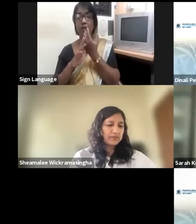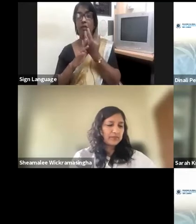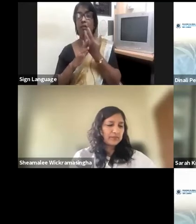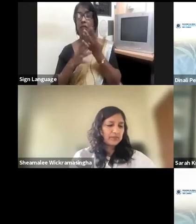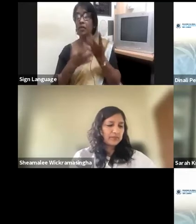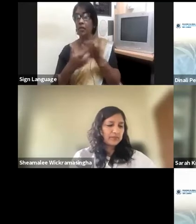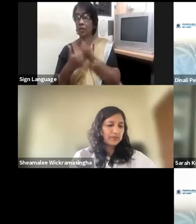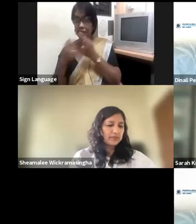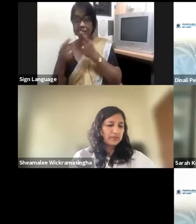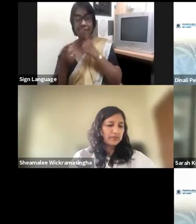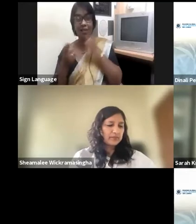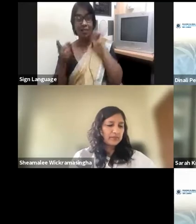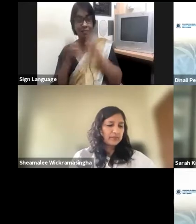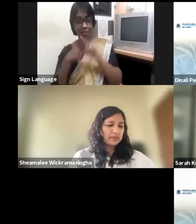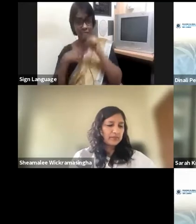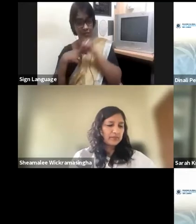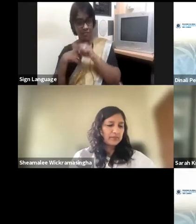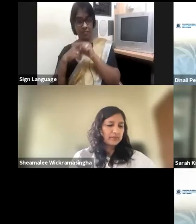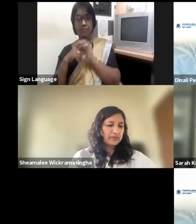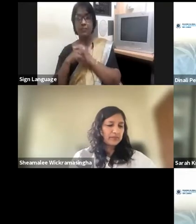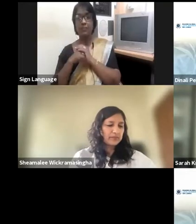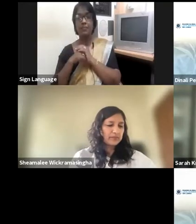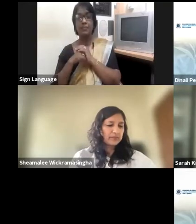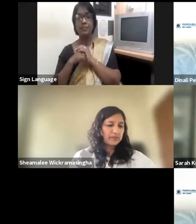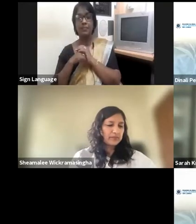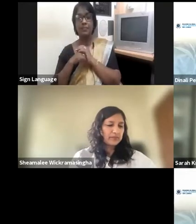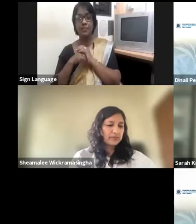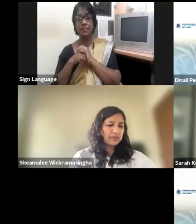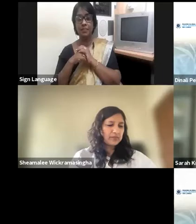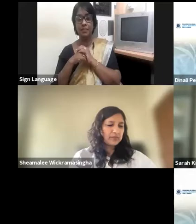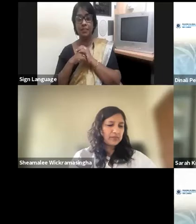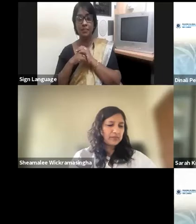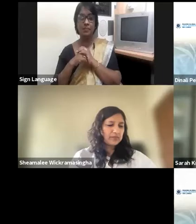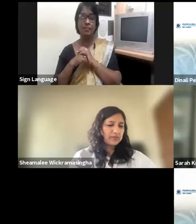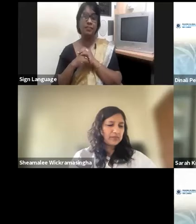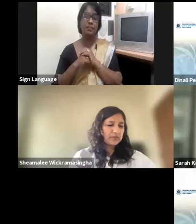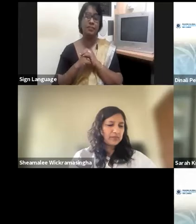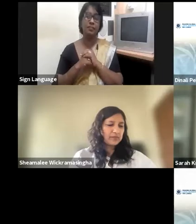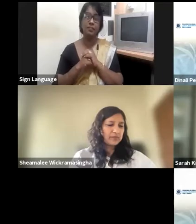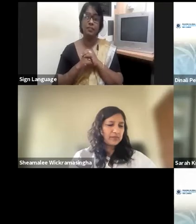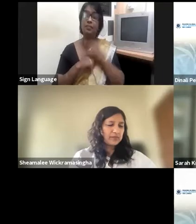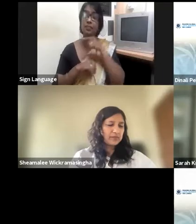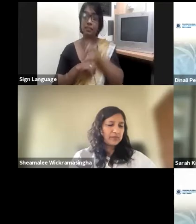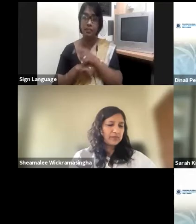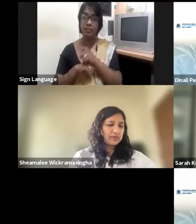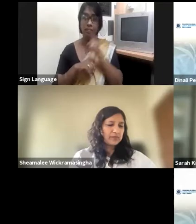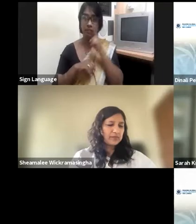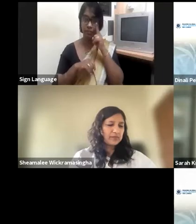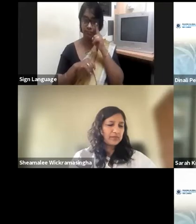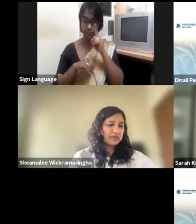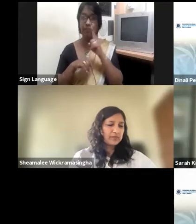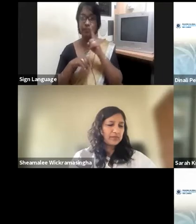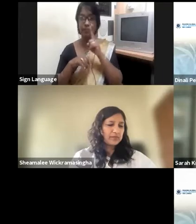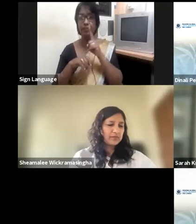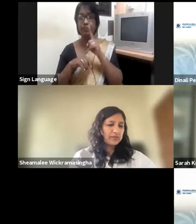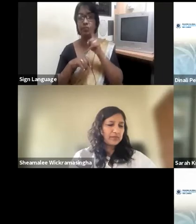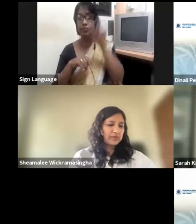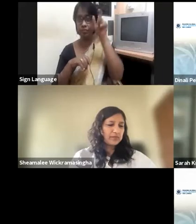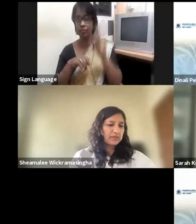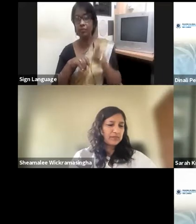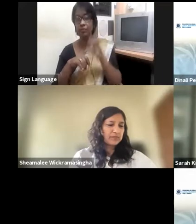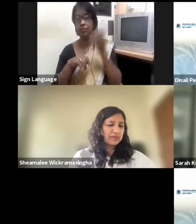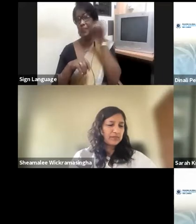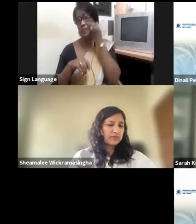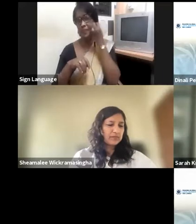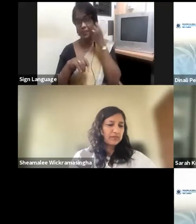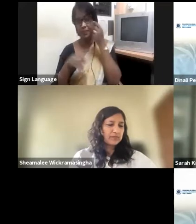created a position, at least one of the members must be black. So they found a young black boy and put them